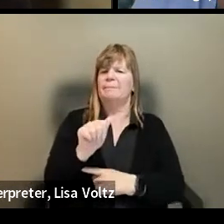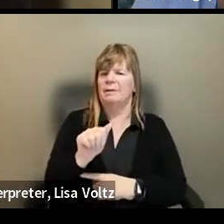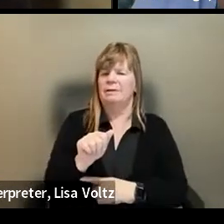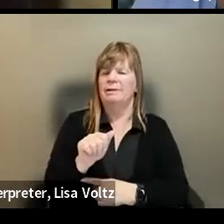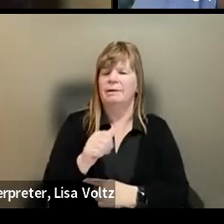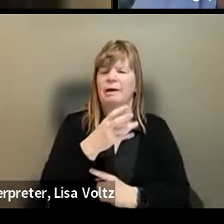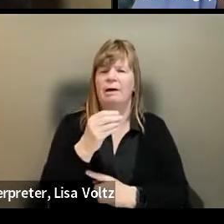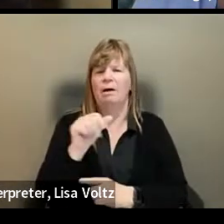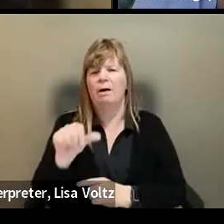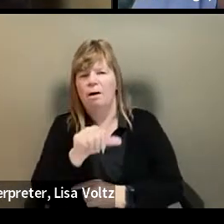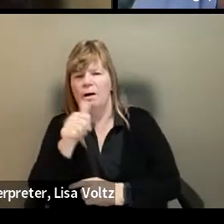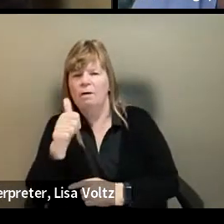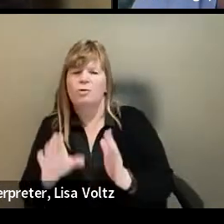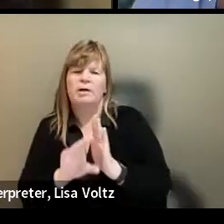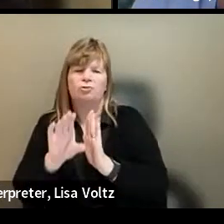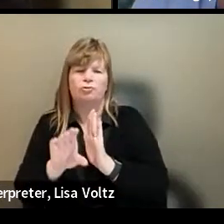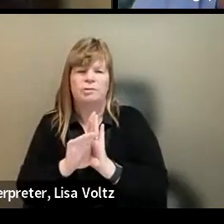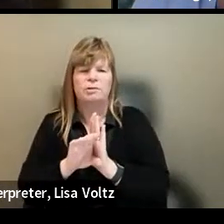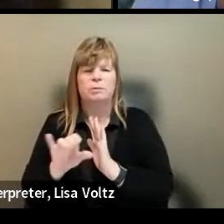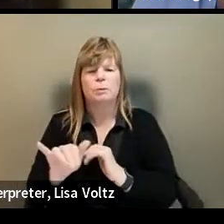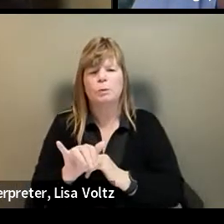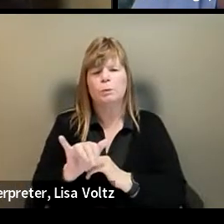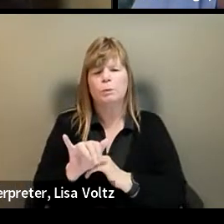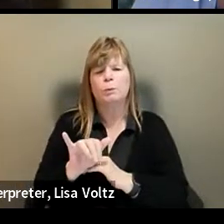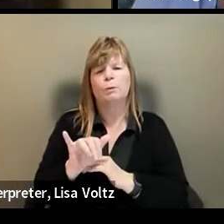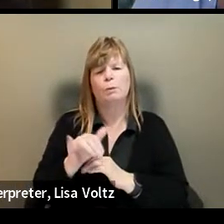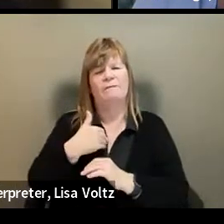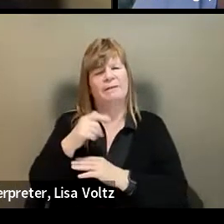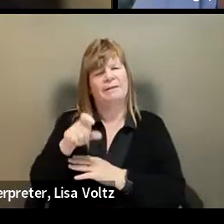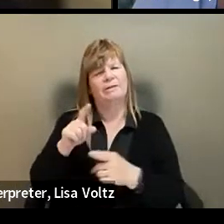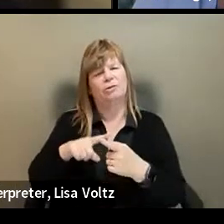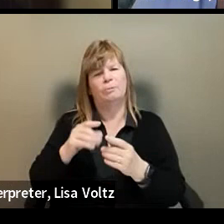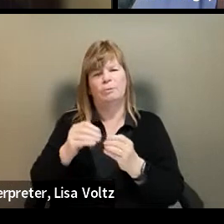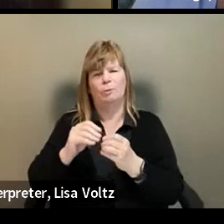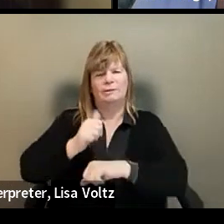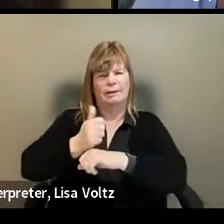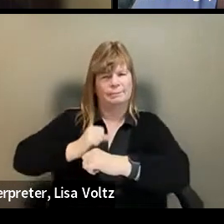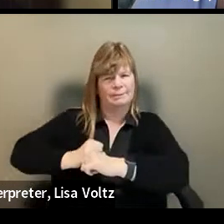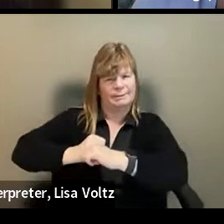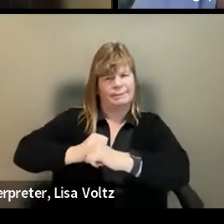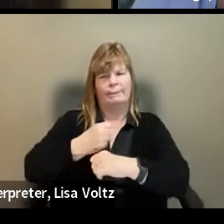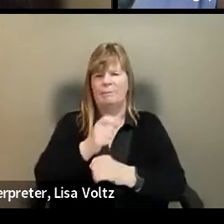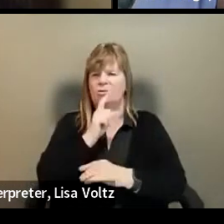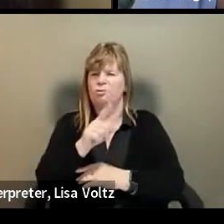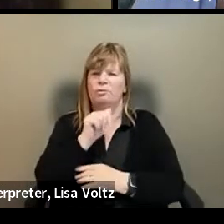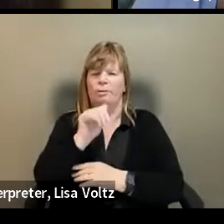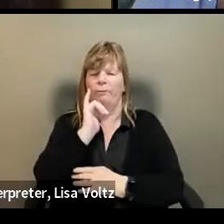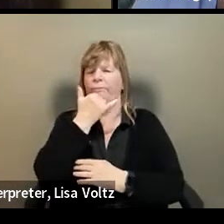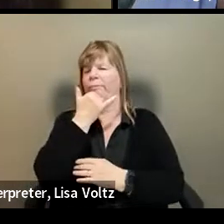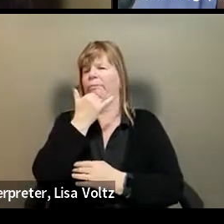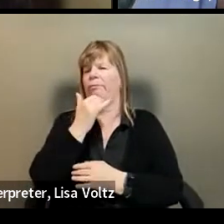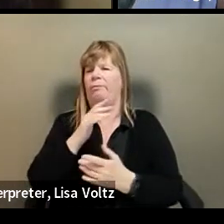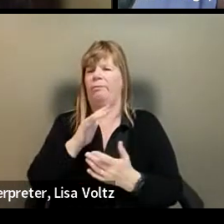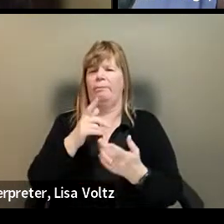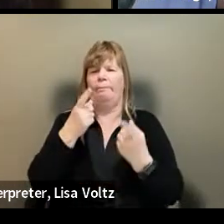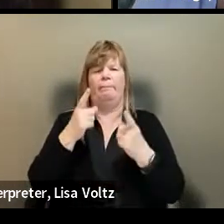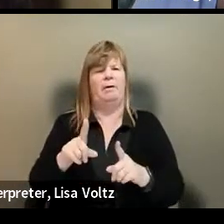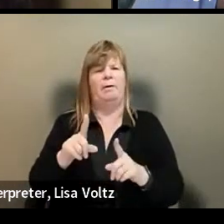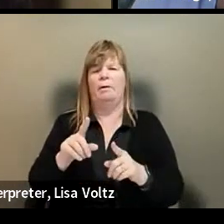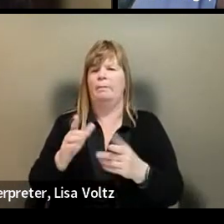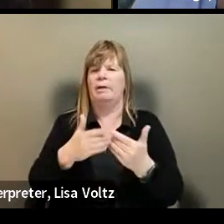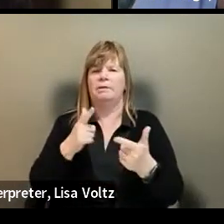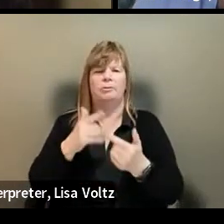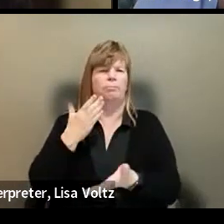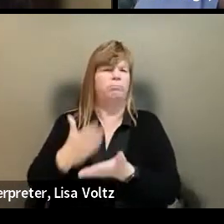also a host of other characteristics, there's a need to really have some safeguards to make sure they don't inadvertently become high tech pathways to